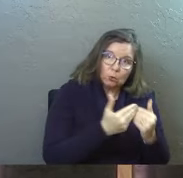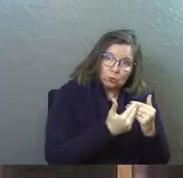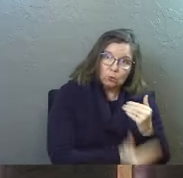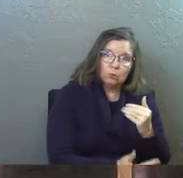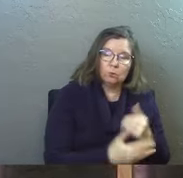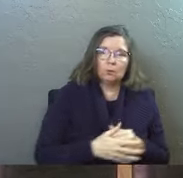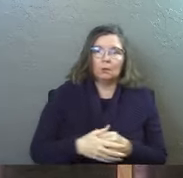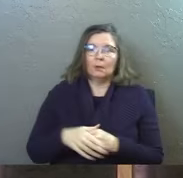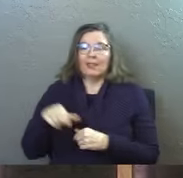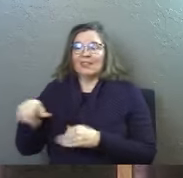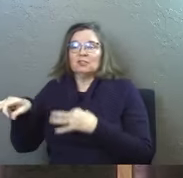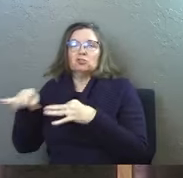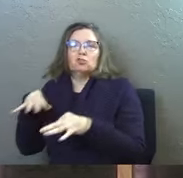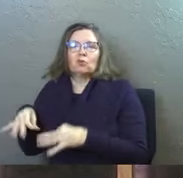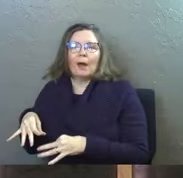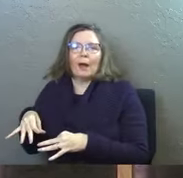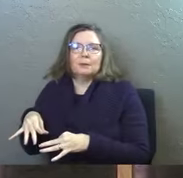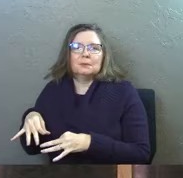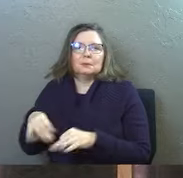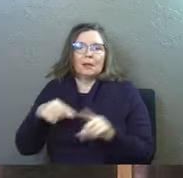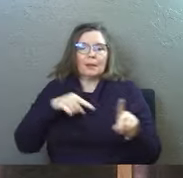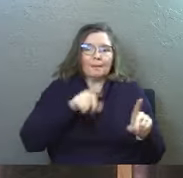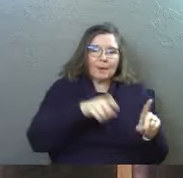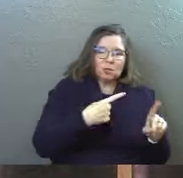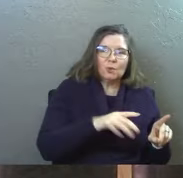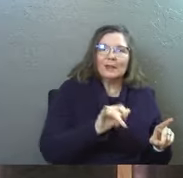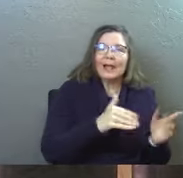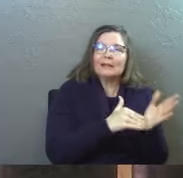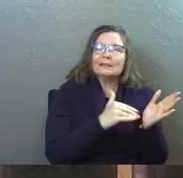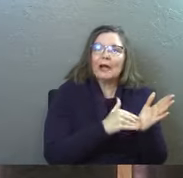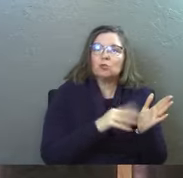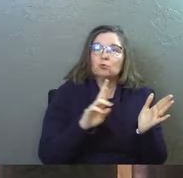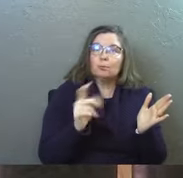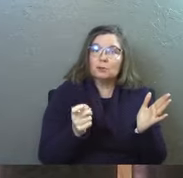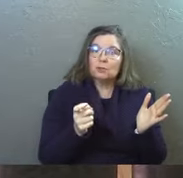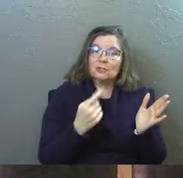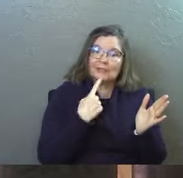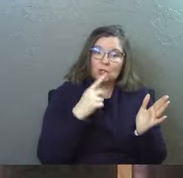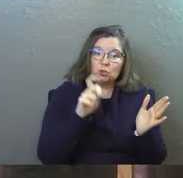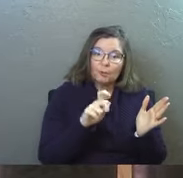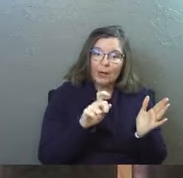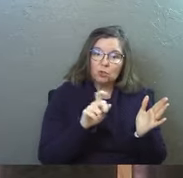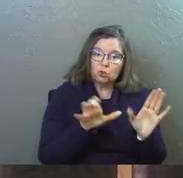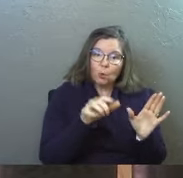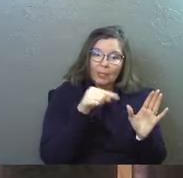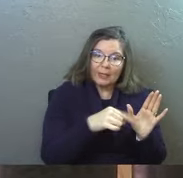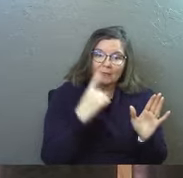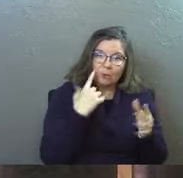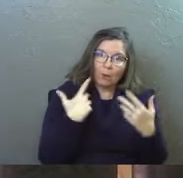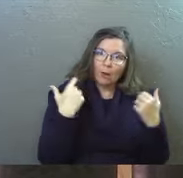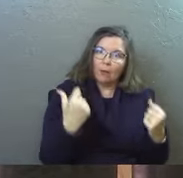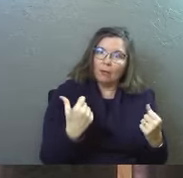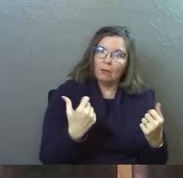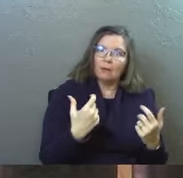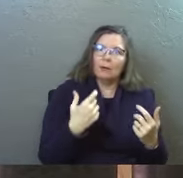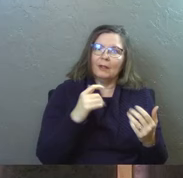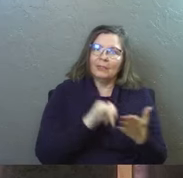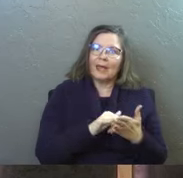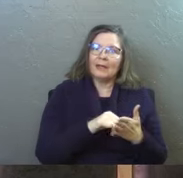it prescriptive is like a doctor who says this is what I'm prescribing to you you ought to do this you must do this that's